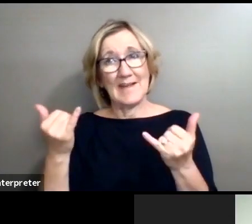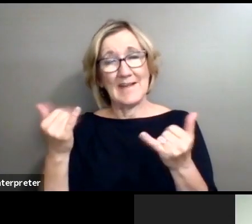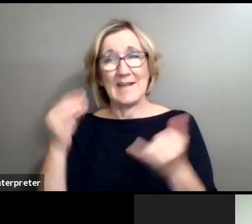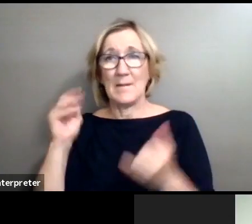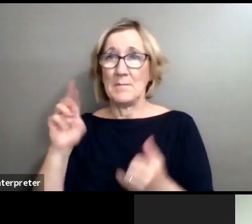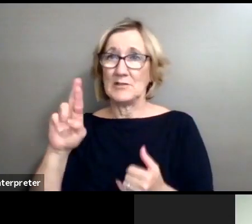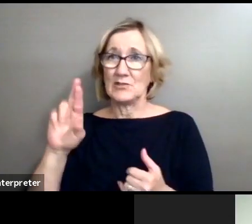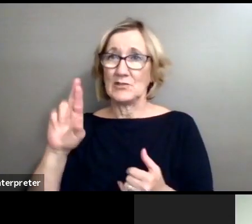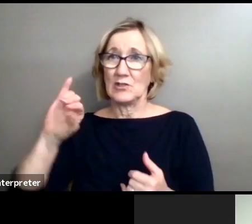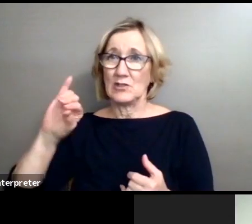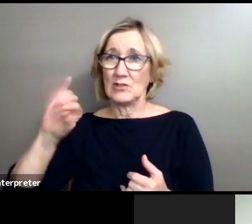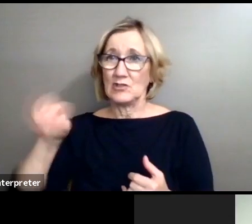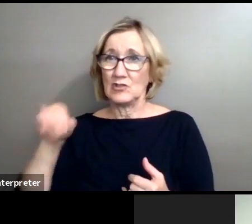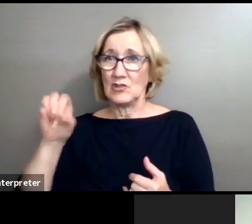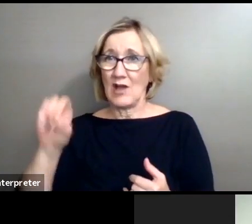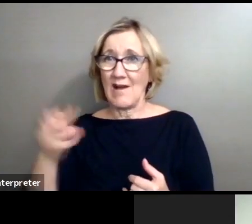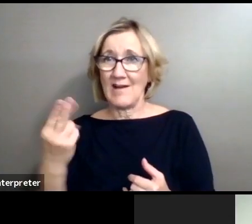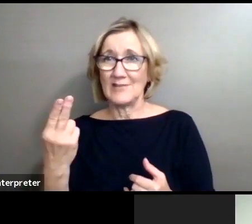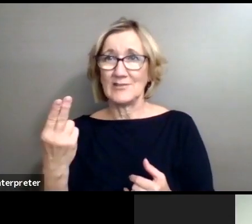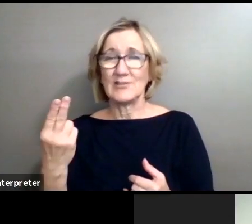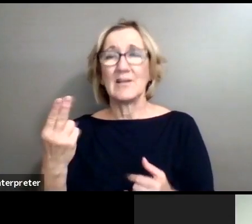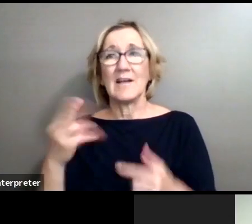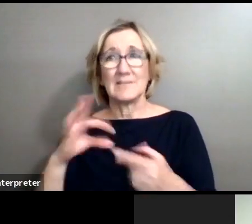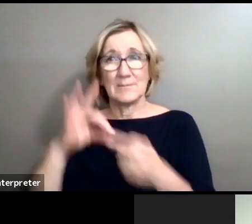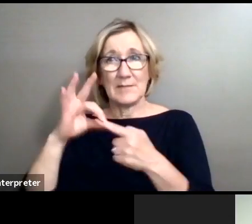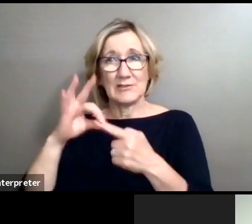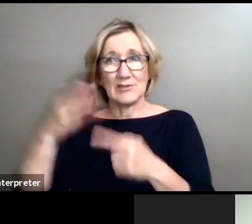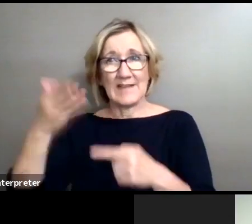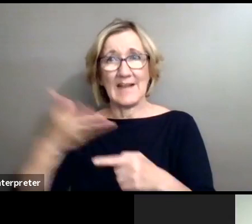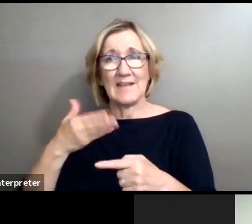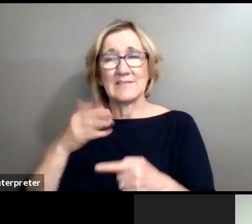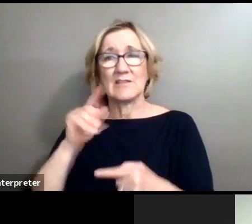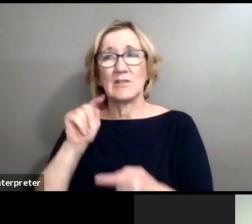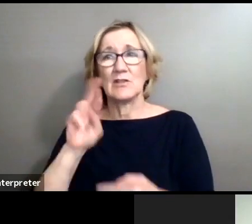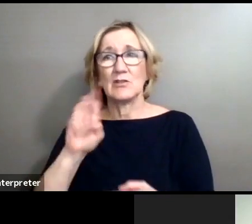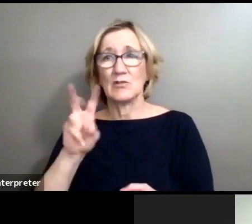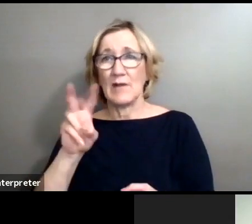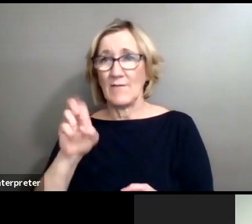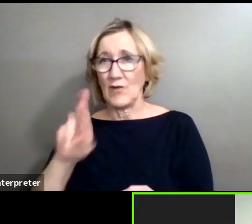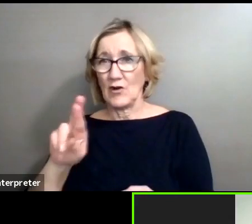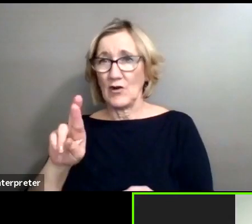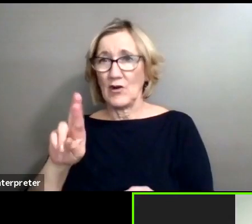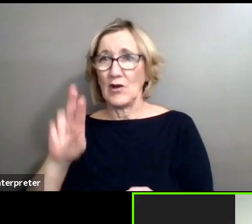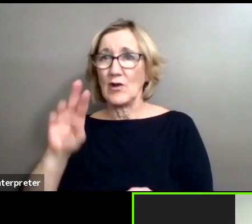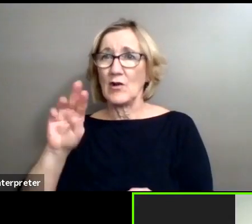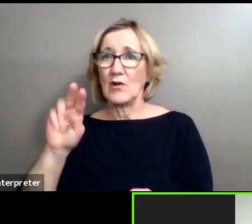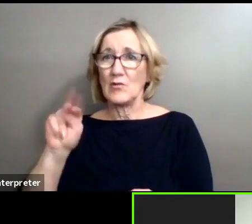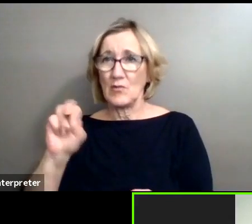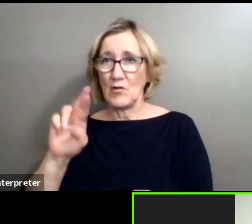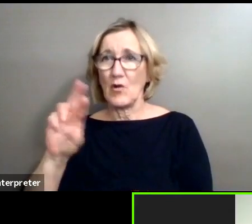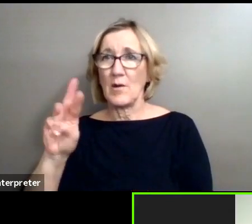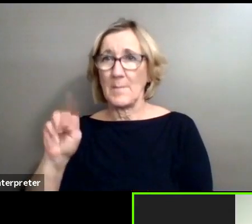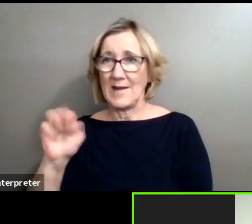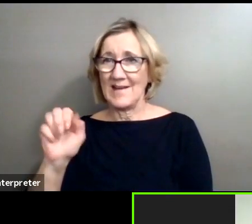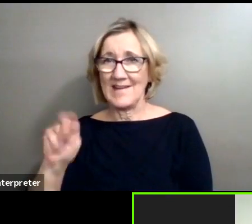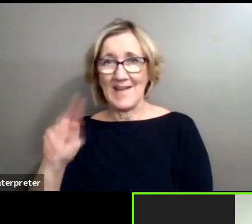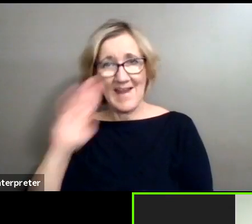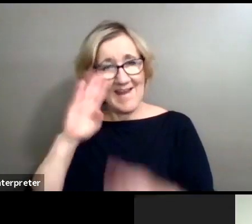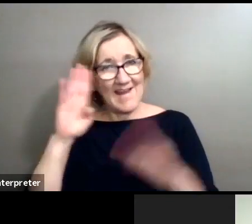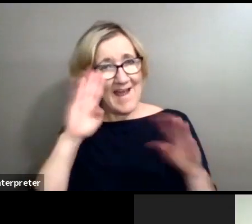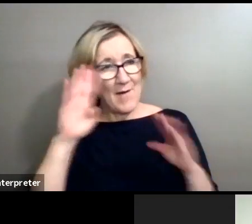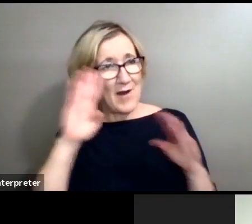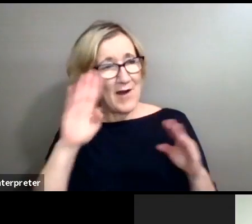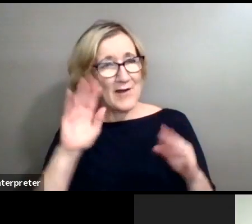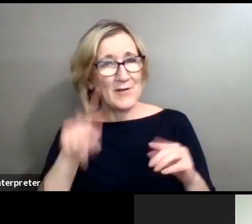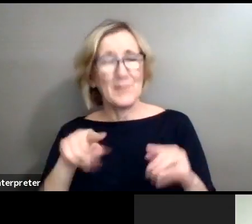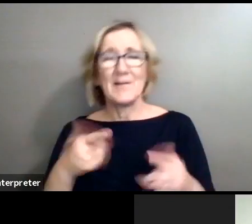And then we also have a very special guest. We have Trevor Norman. Hey, how's it going, everybody? Thanks for being on, Trevor.